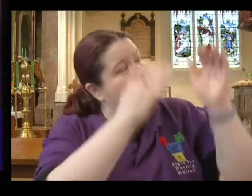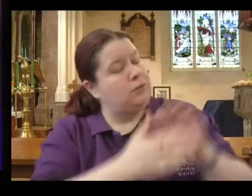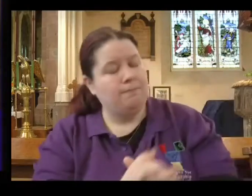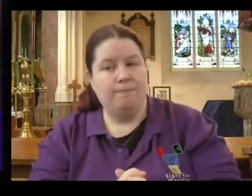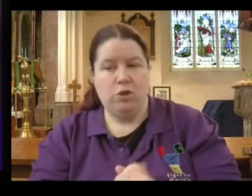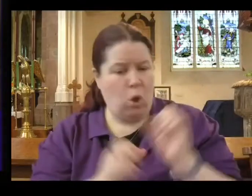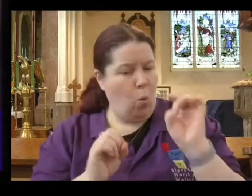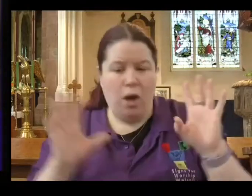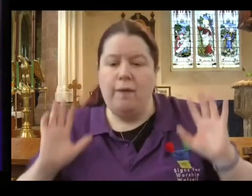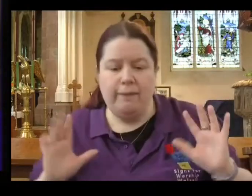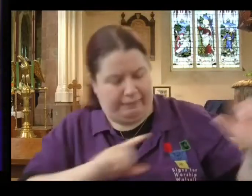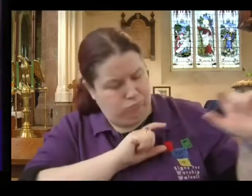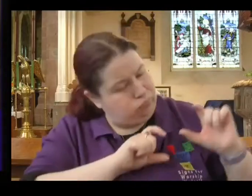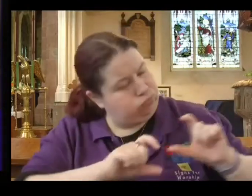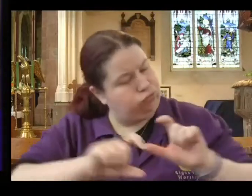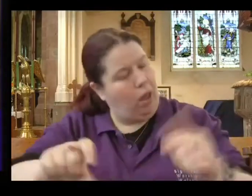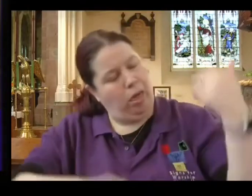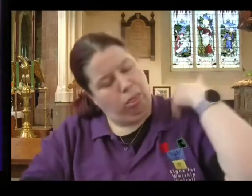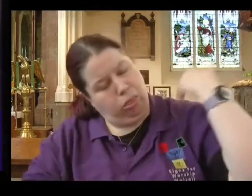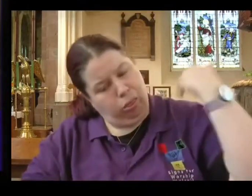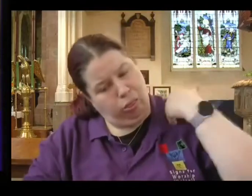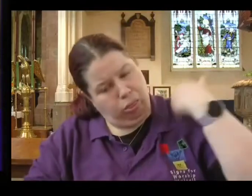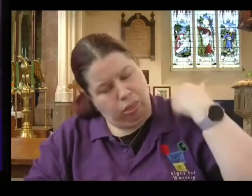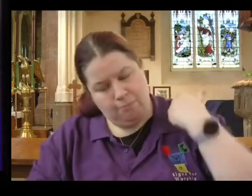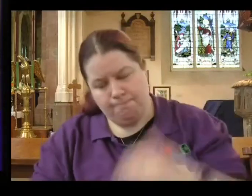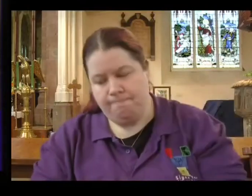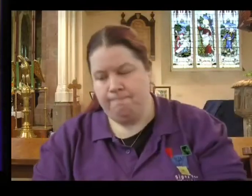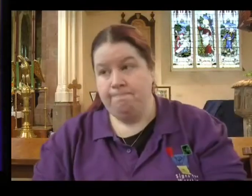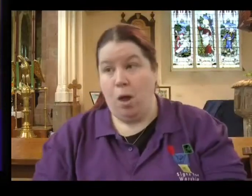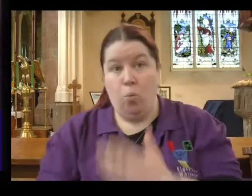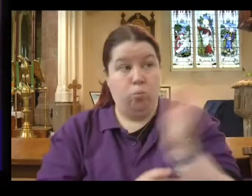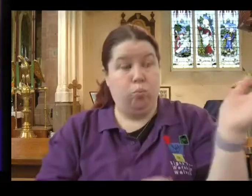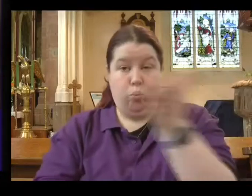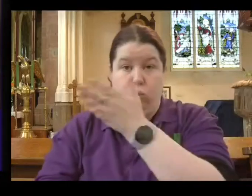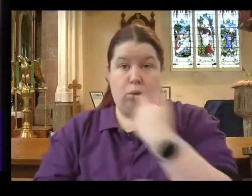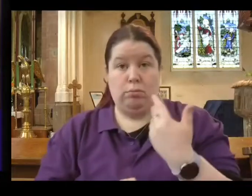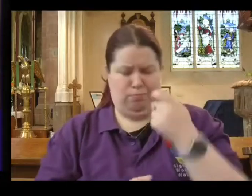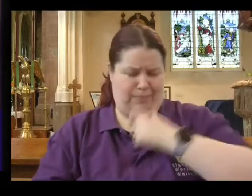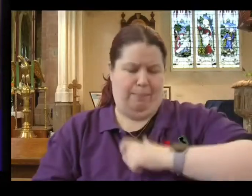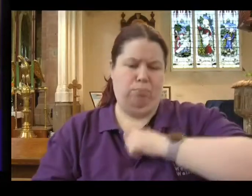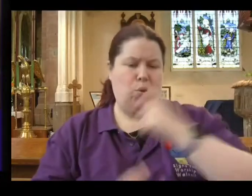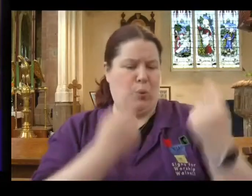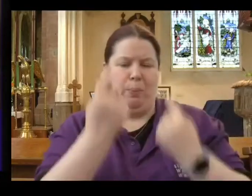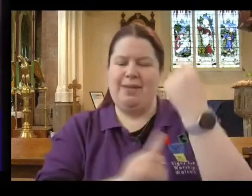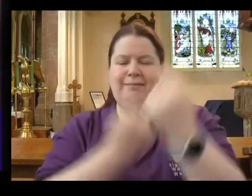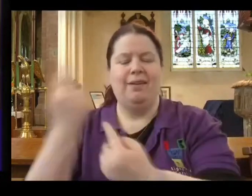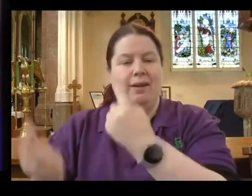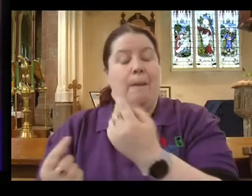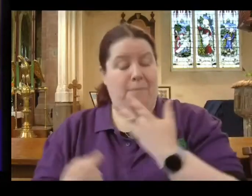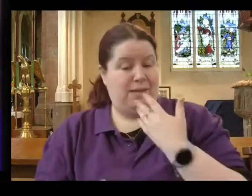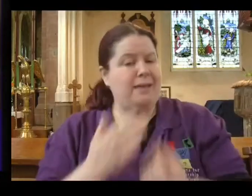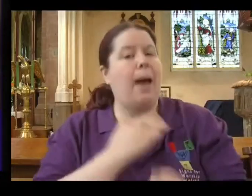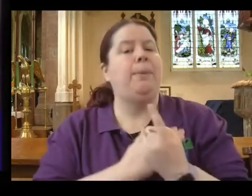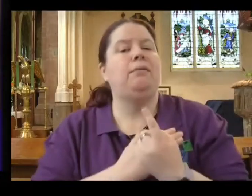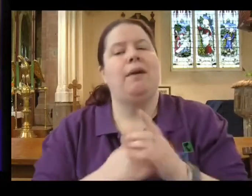not a one-off call, it's a continuous call. Now, of course, all of us are humans. We all make mistakes.